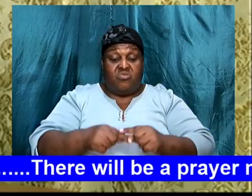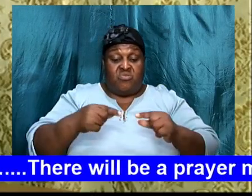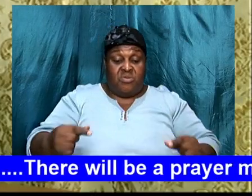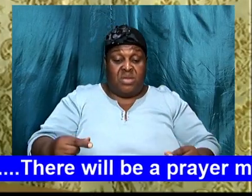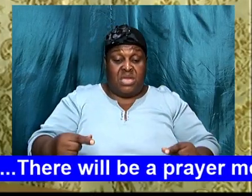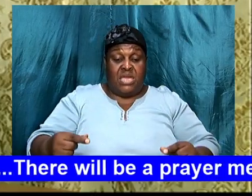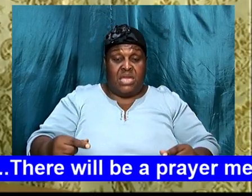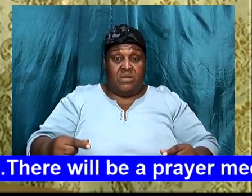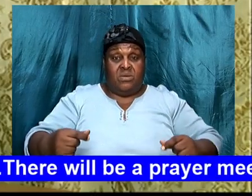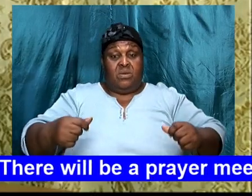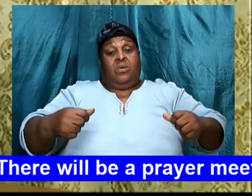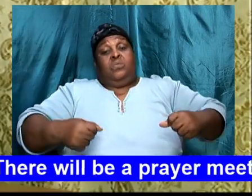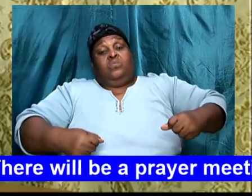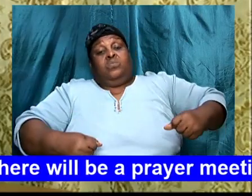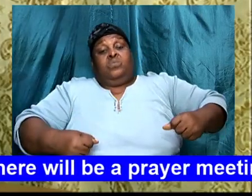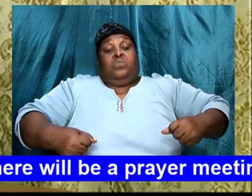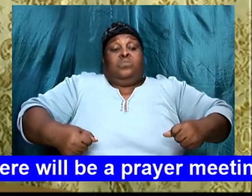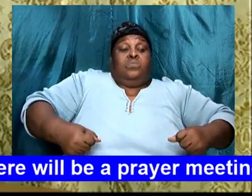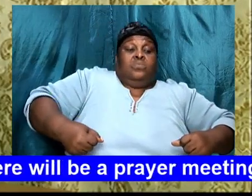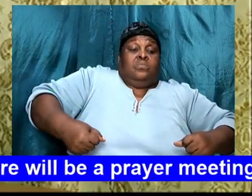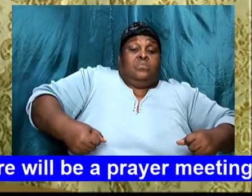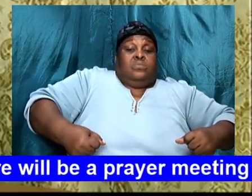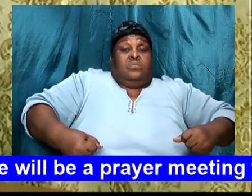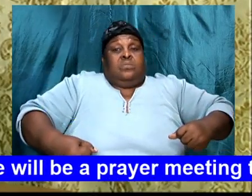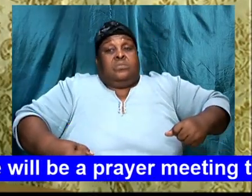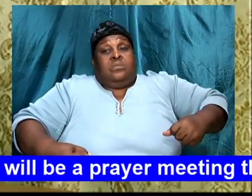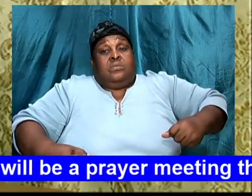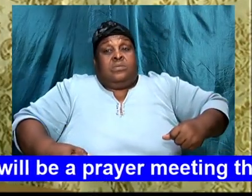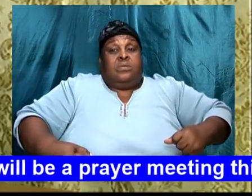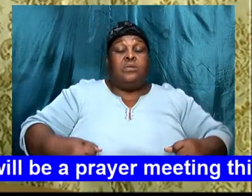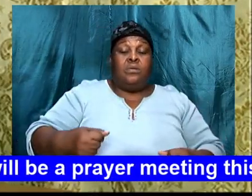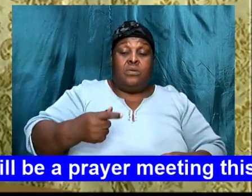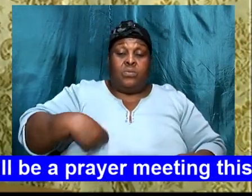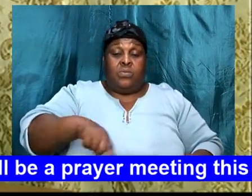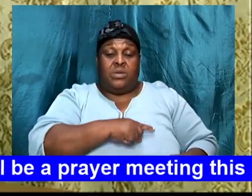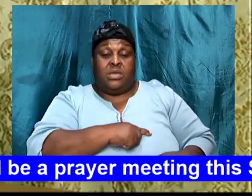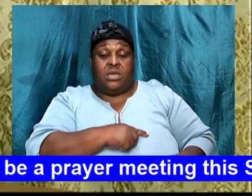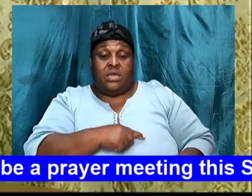we seem, like grass, upper, in their eyes,